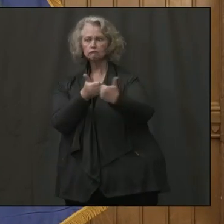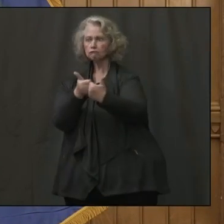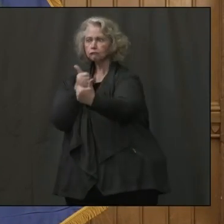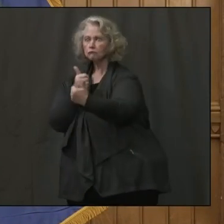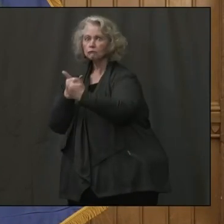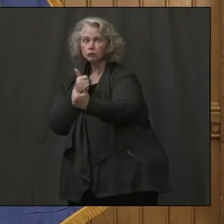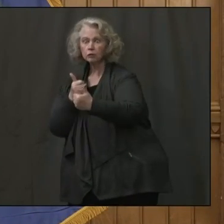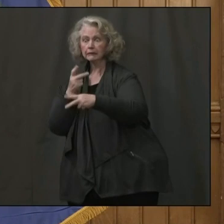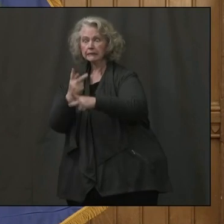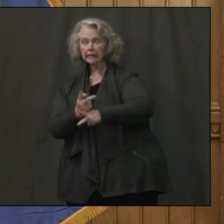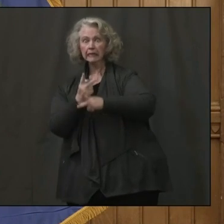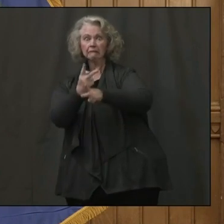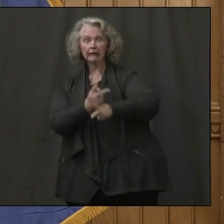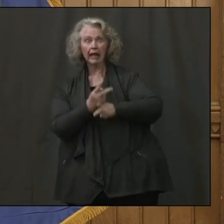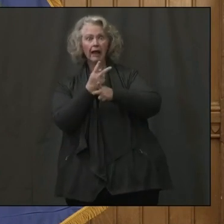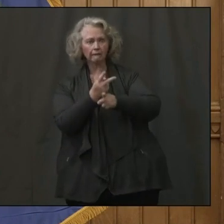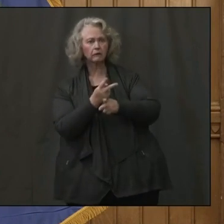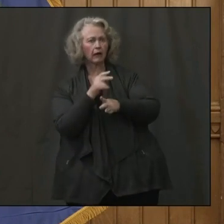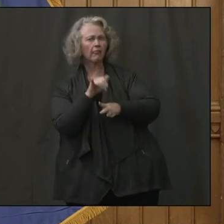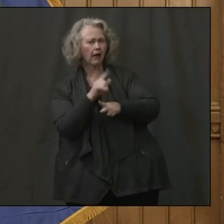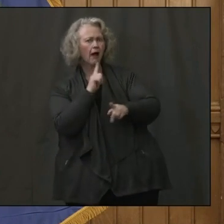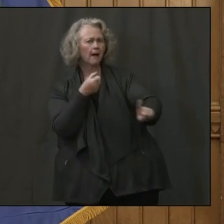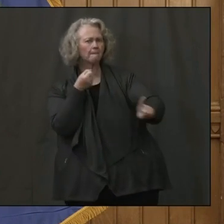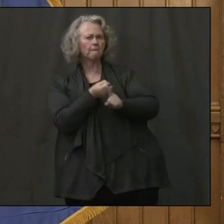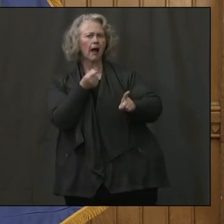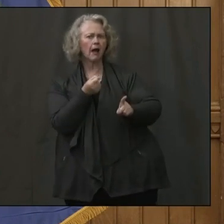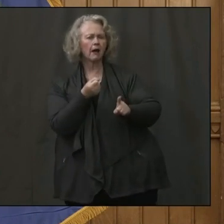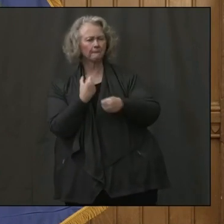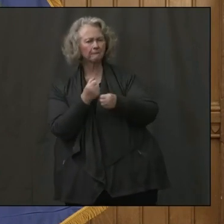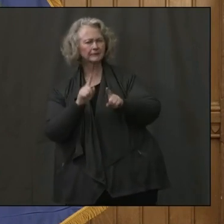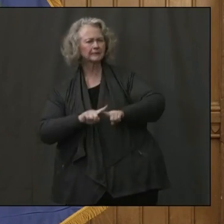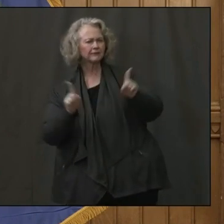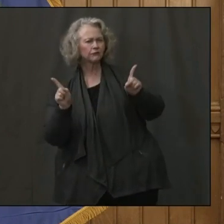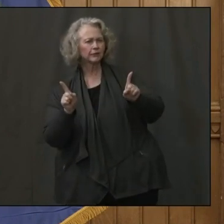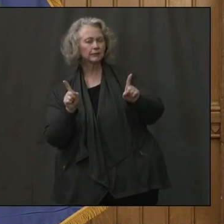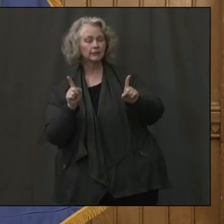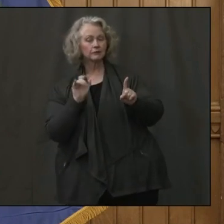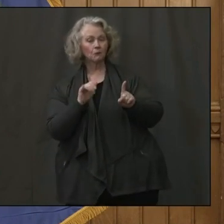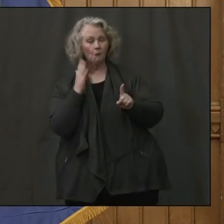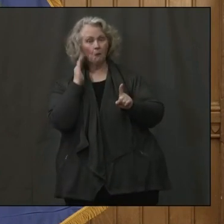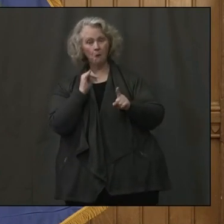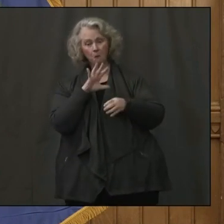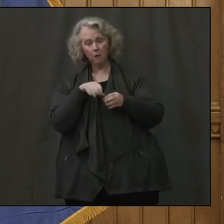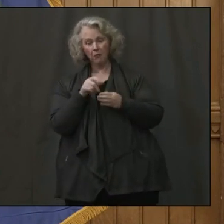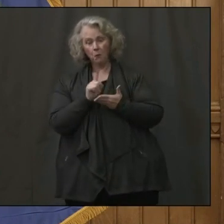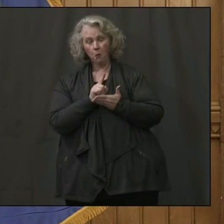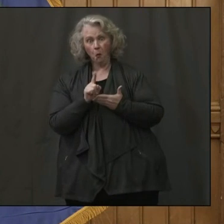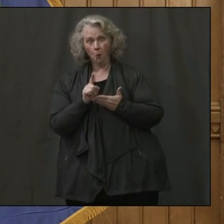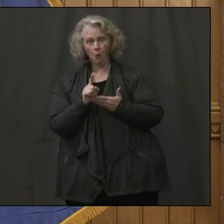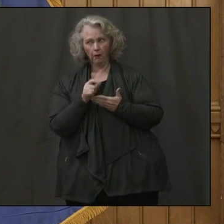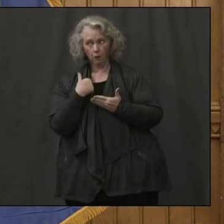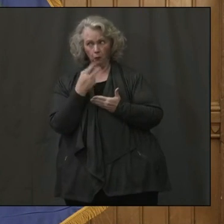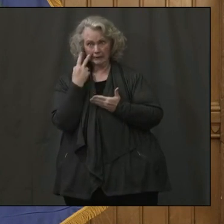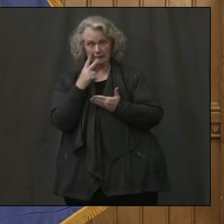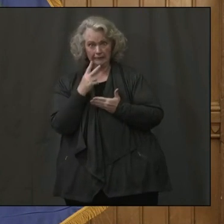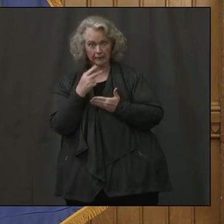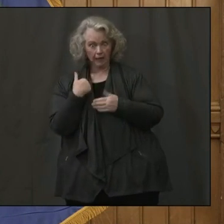make a difference. And maybe we'll know in a week or so whether it's beginning to make a difference in Connecticut.